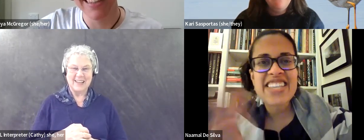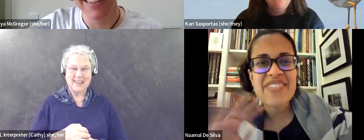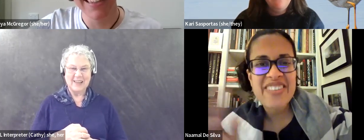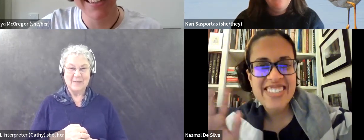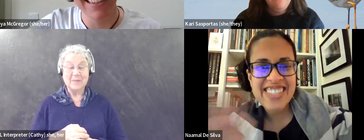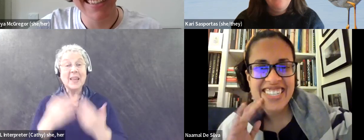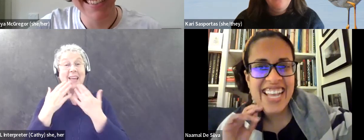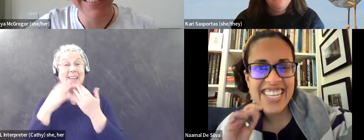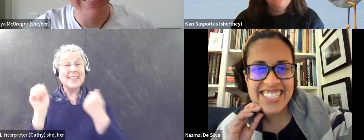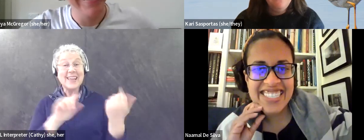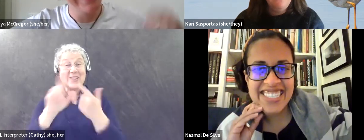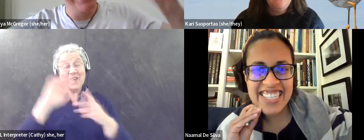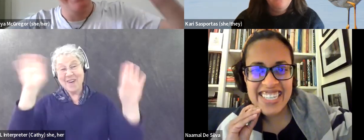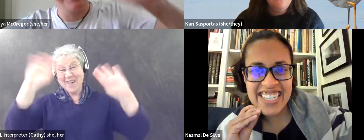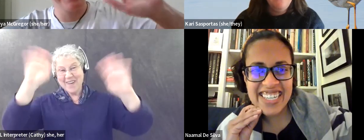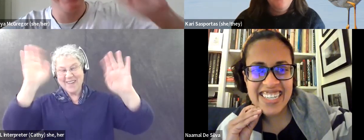Thanks everyone. Good night.